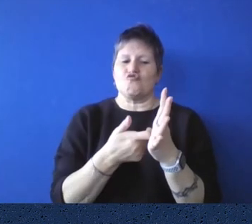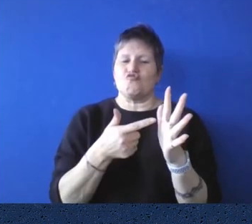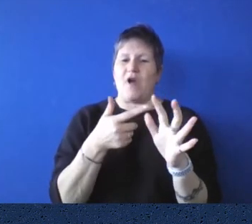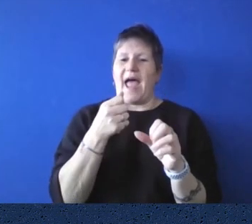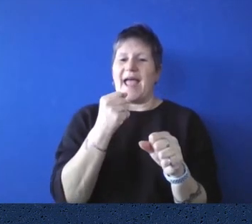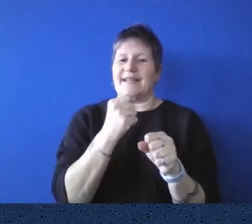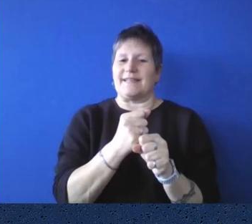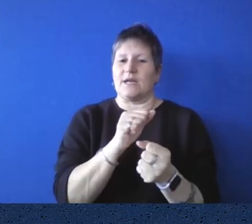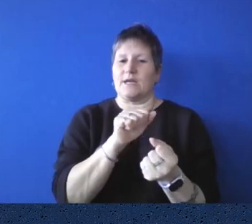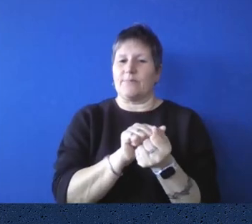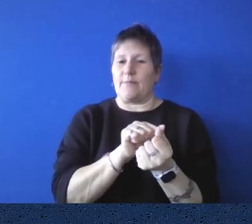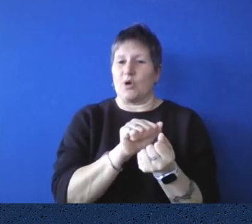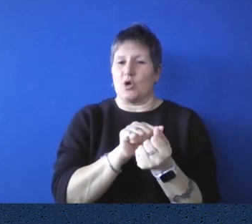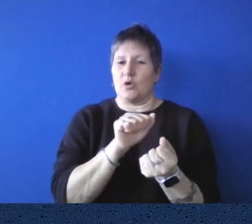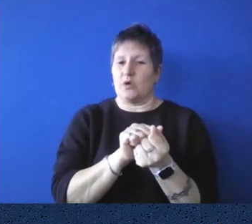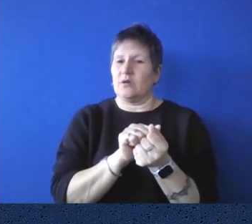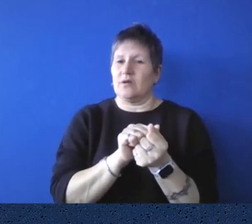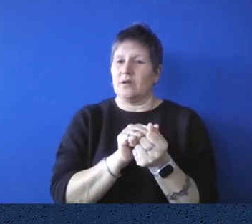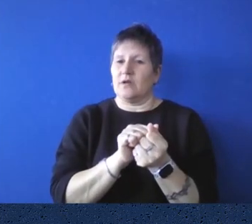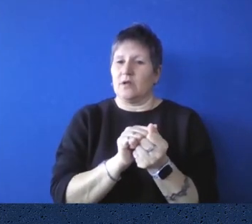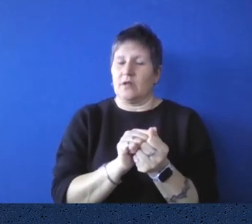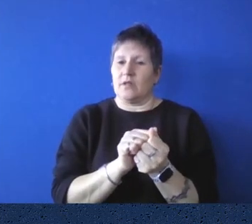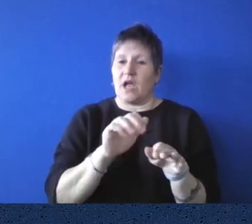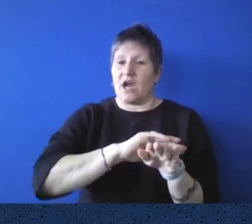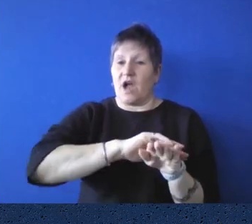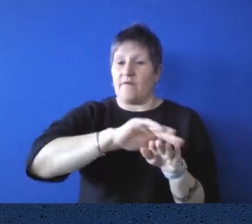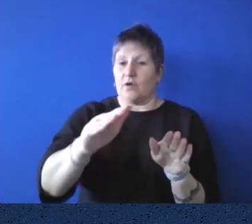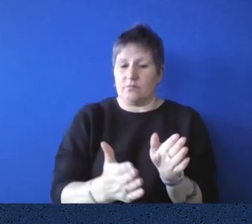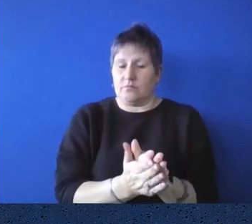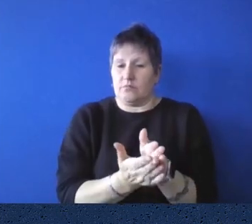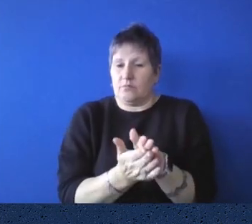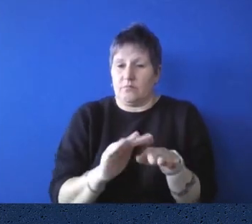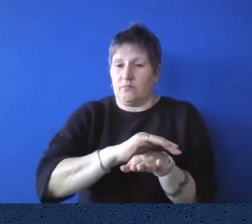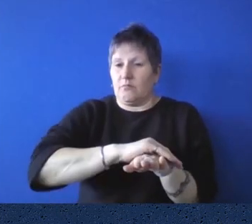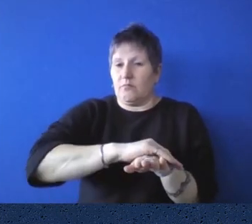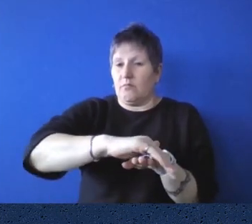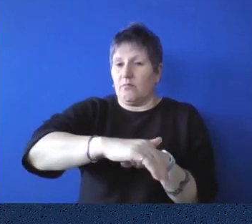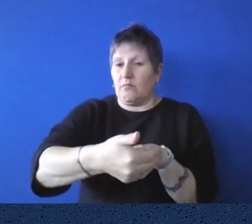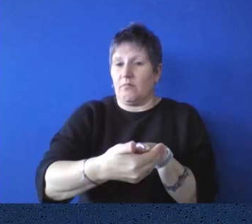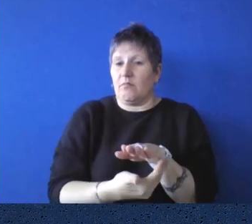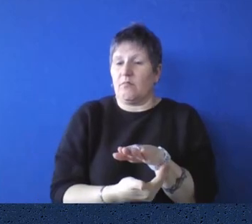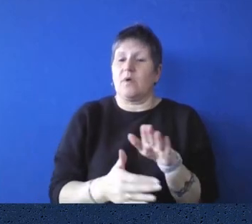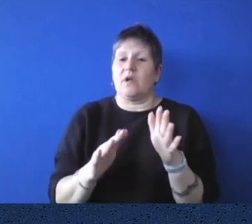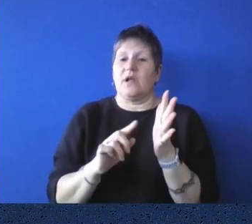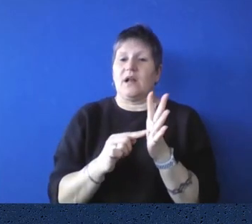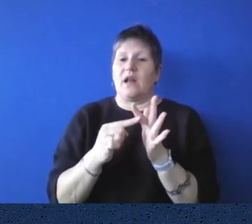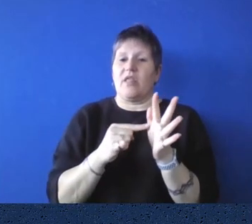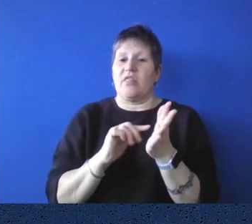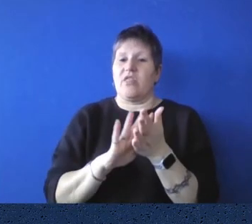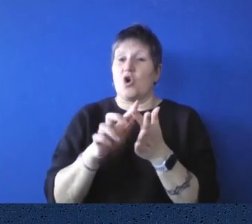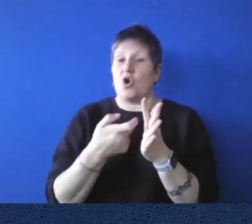book is, is leather bound and the, um, the paper itself, uh,